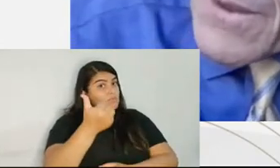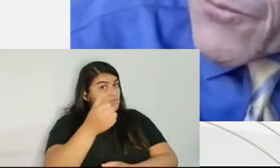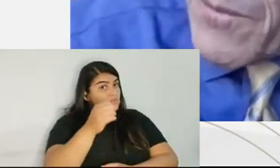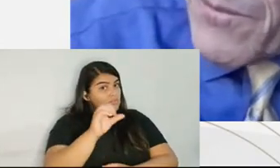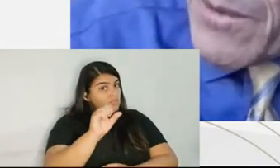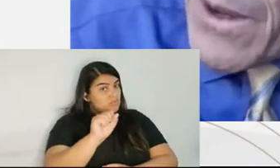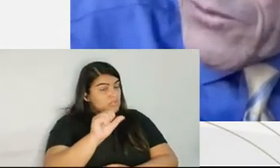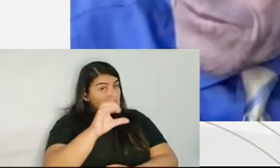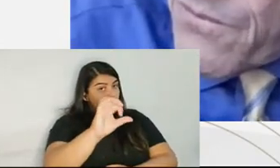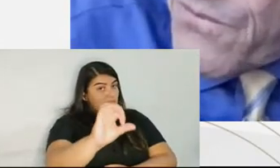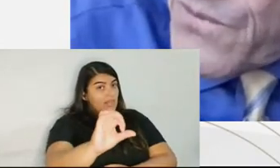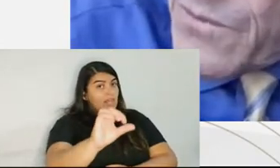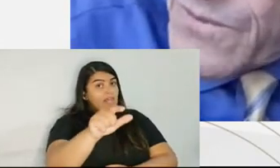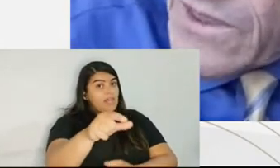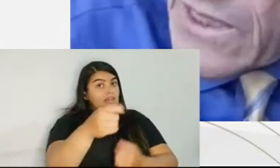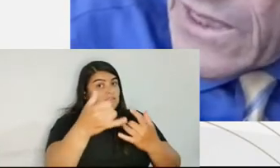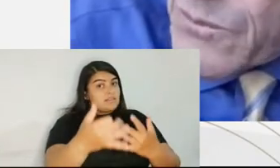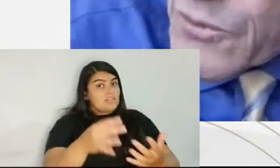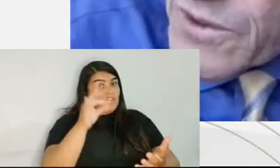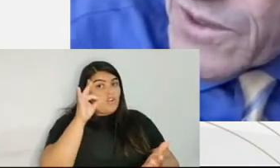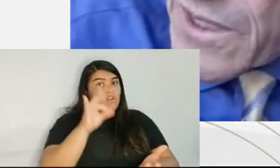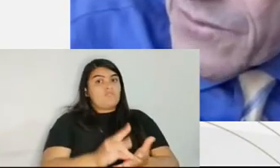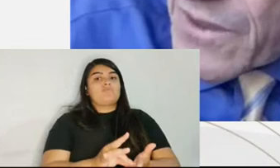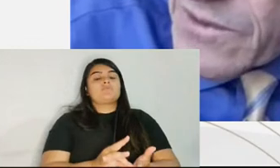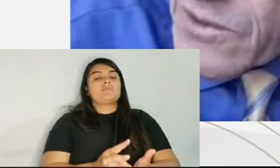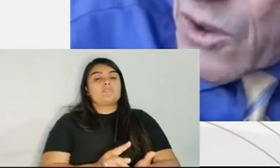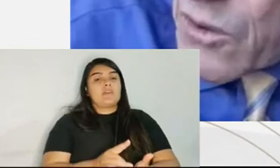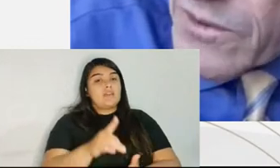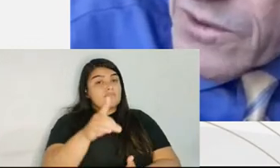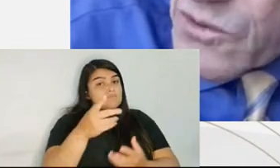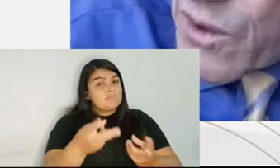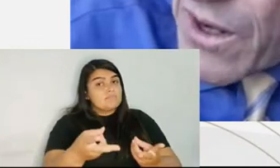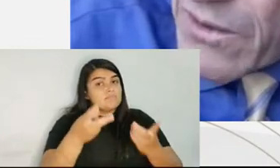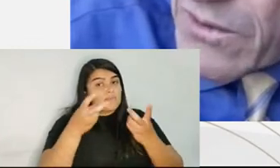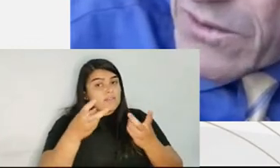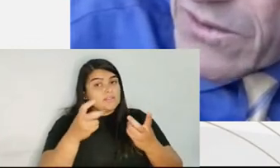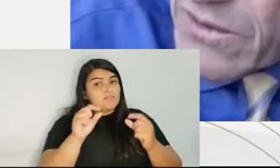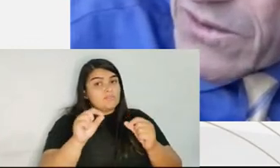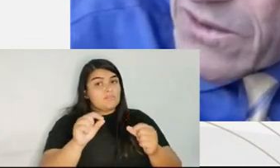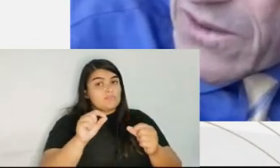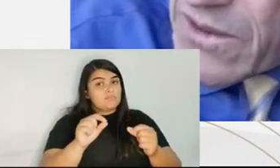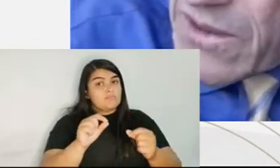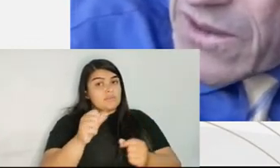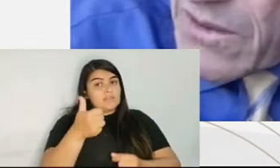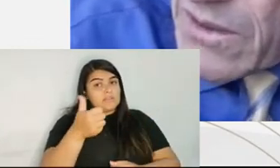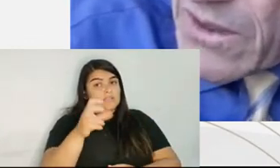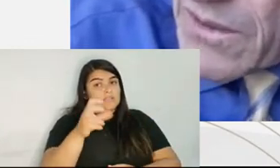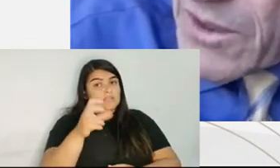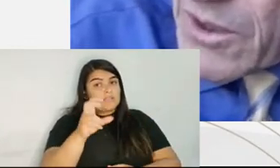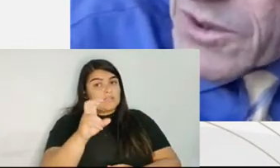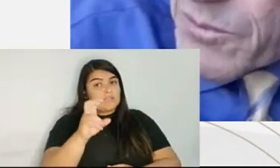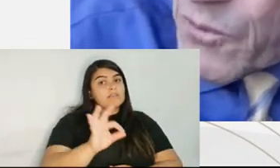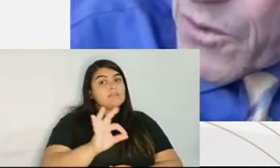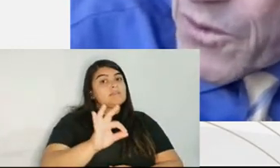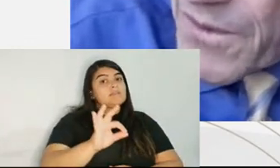that from about 15% of cases going to trial in the years before the